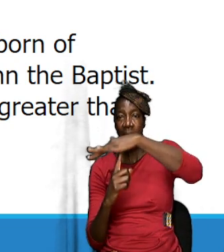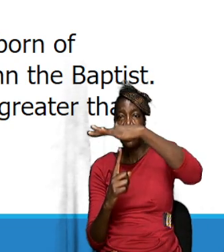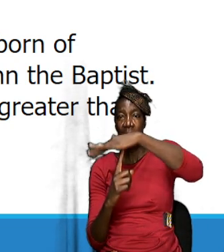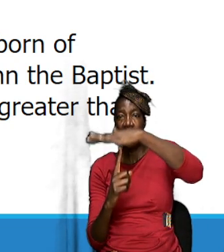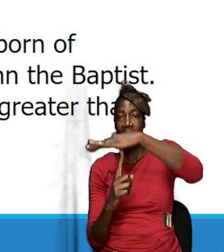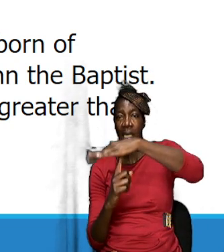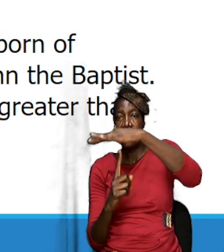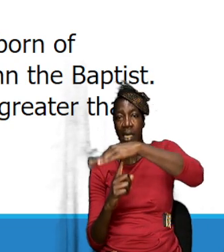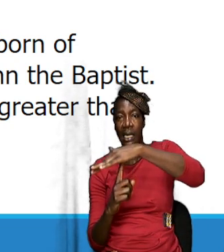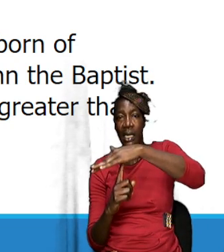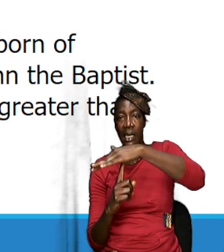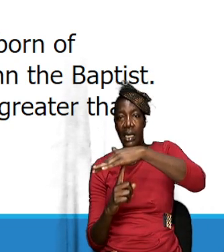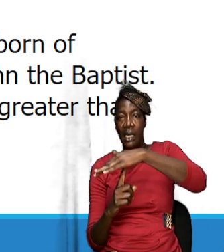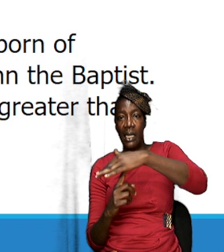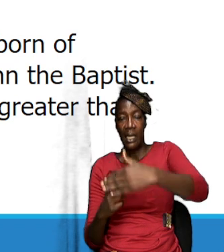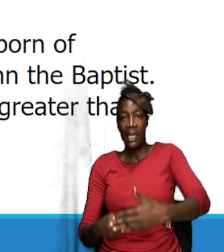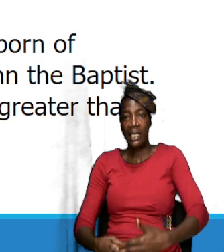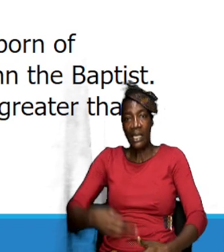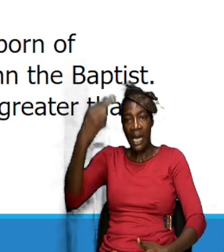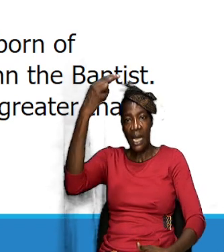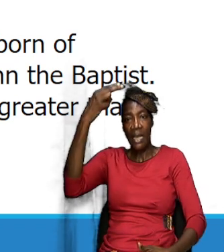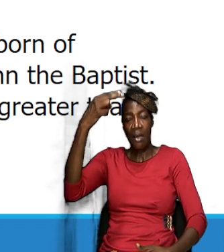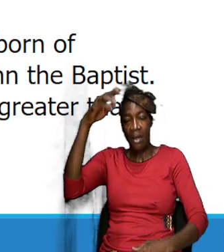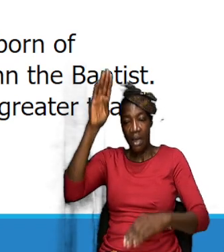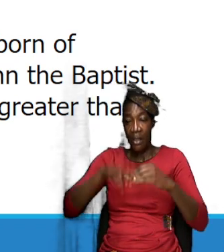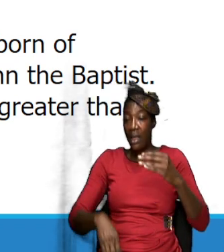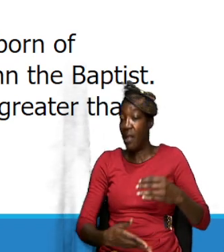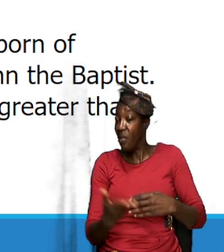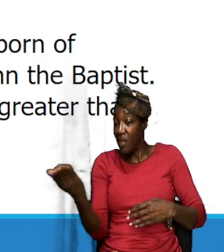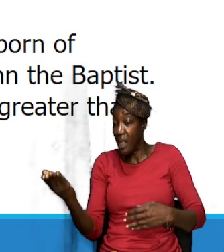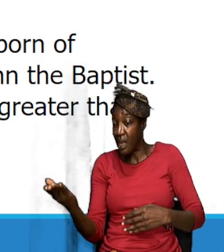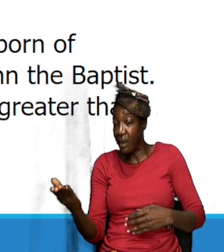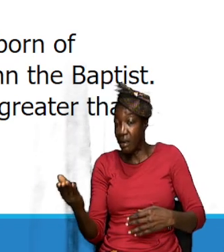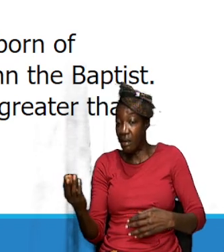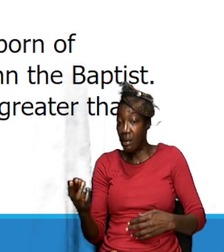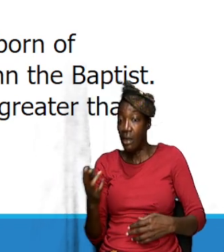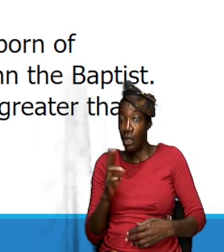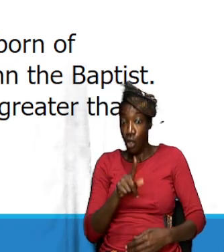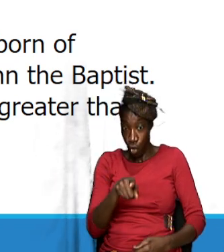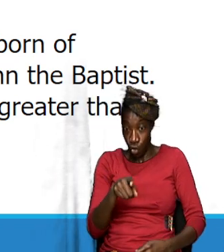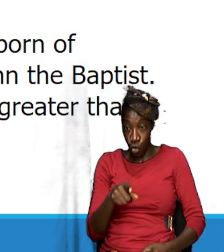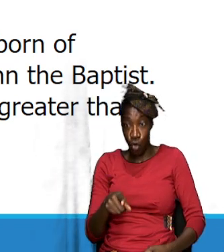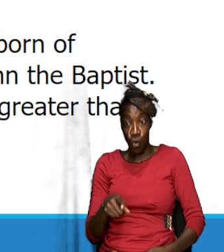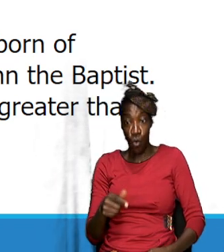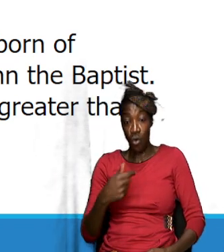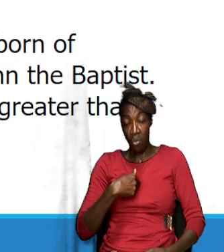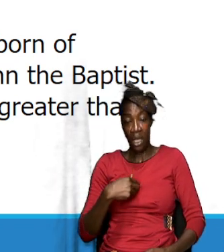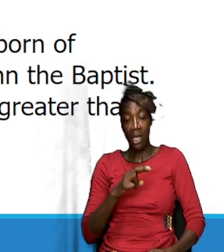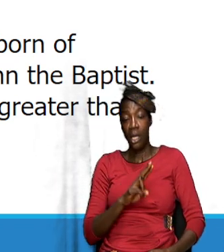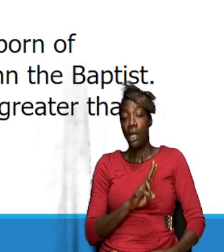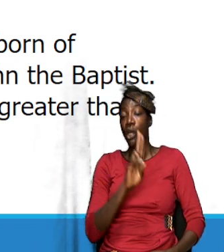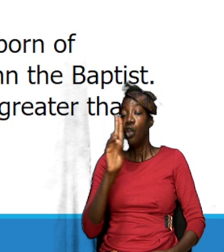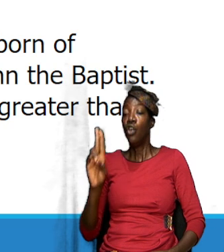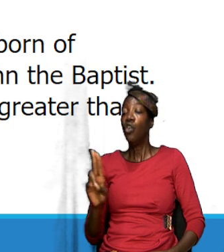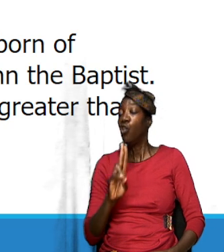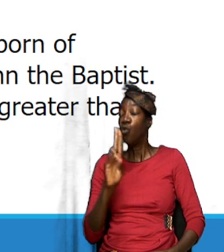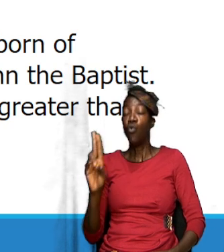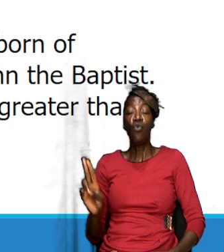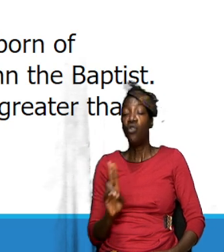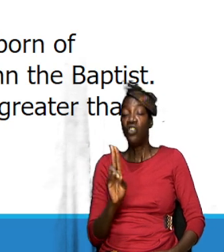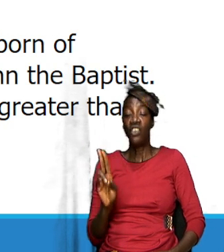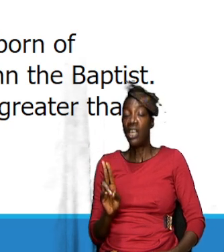higher than theirs were but are we using it are we actually making